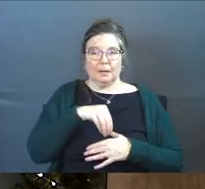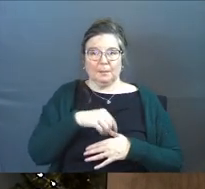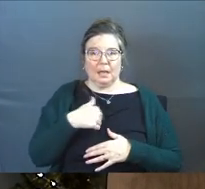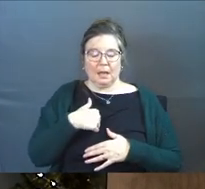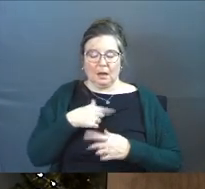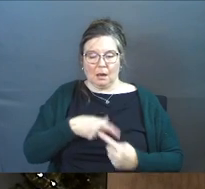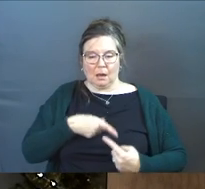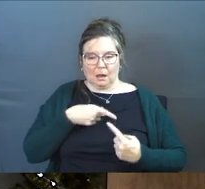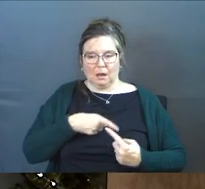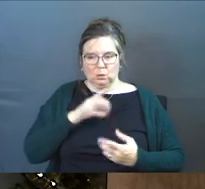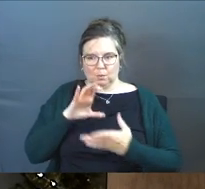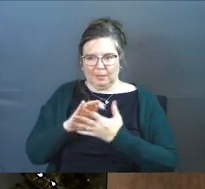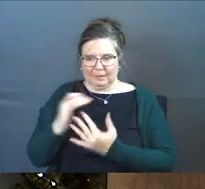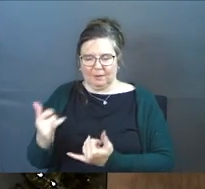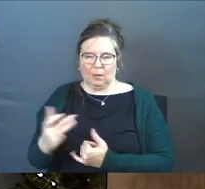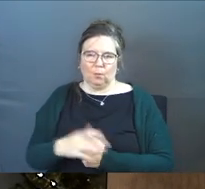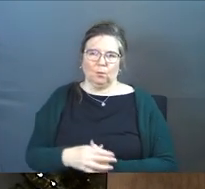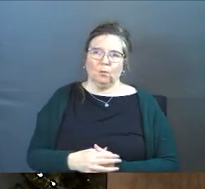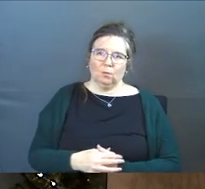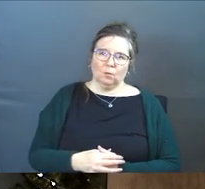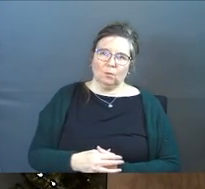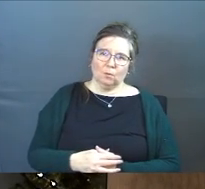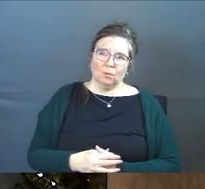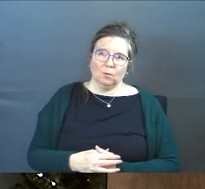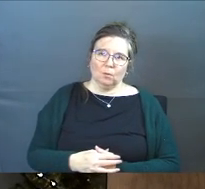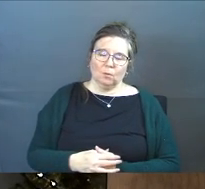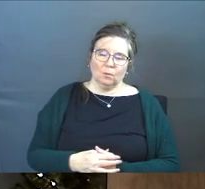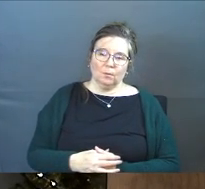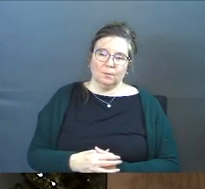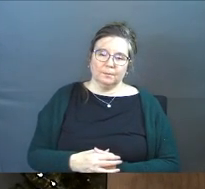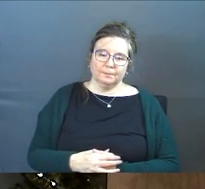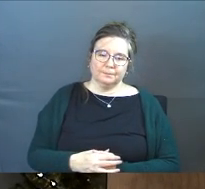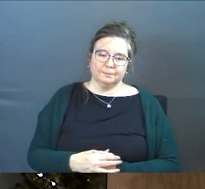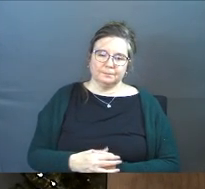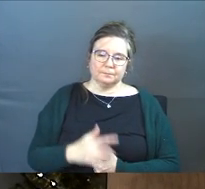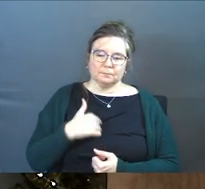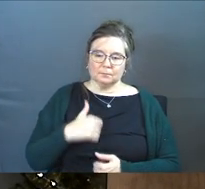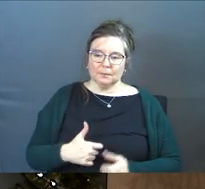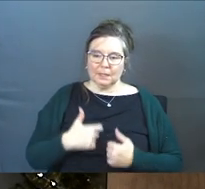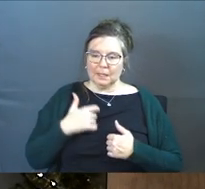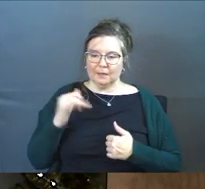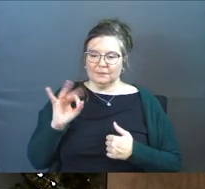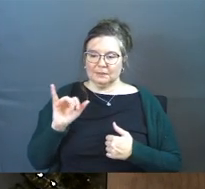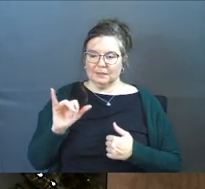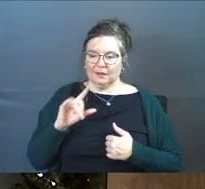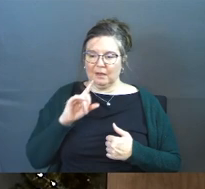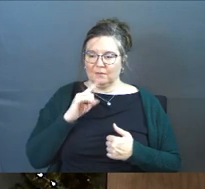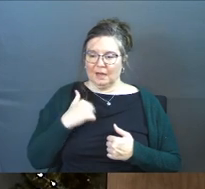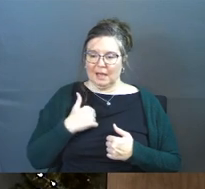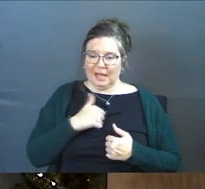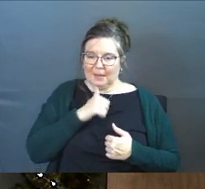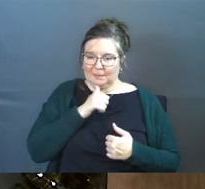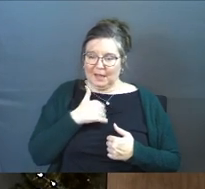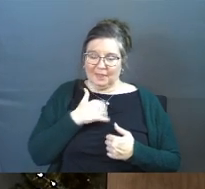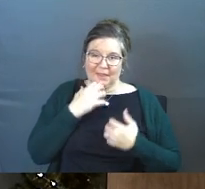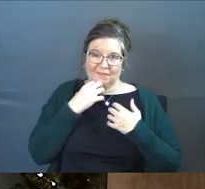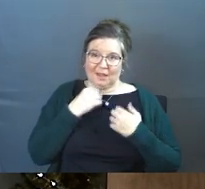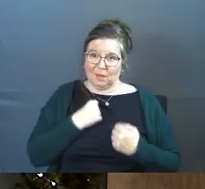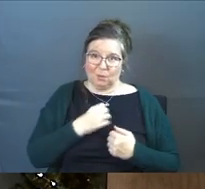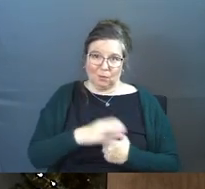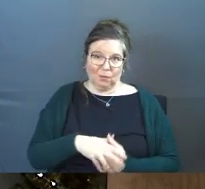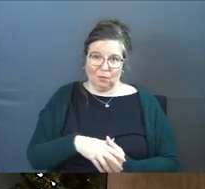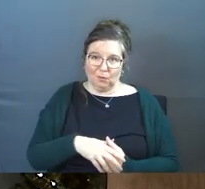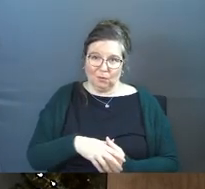and I struggled to believe it and I live as if I I'm not that valuable